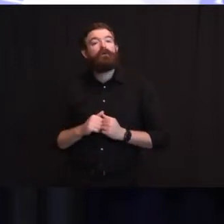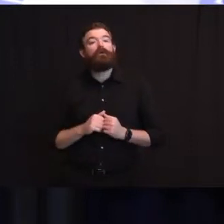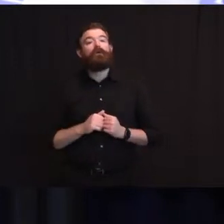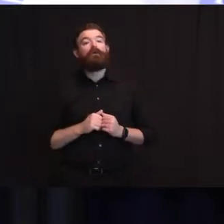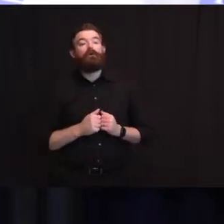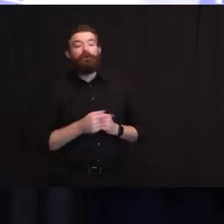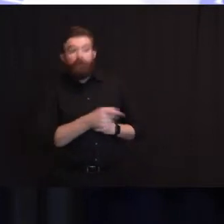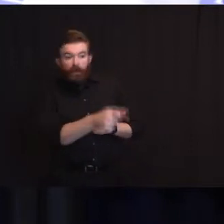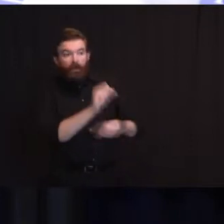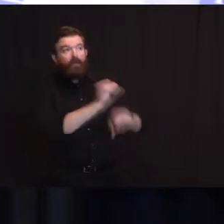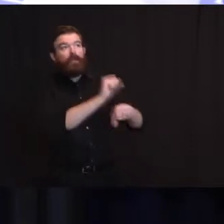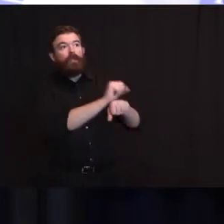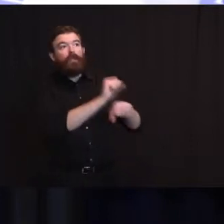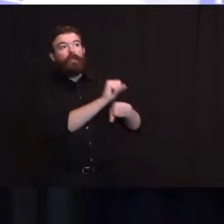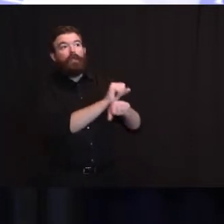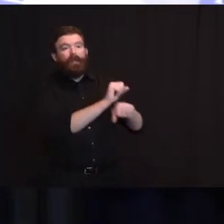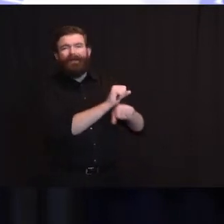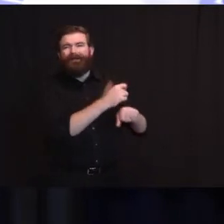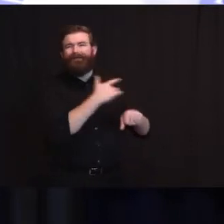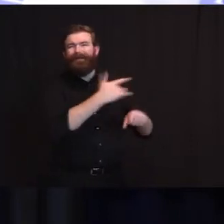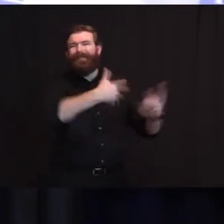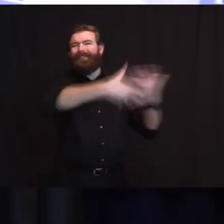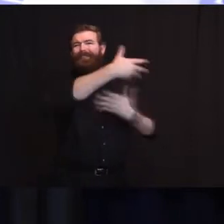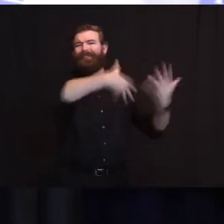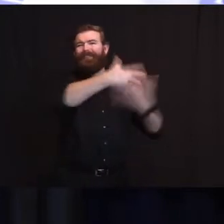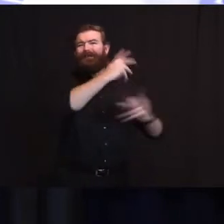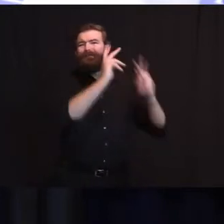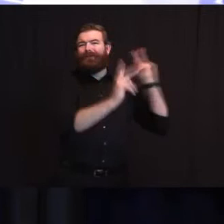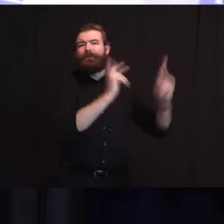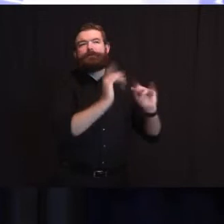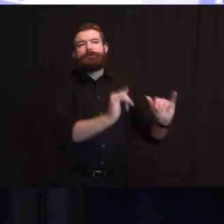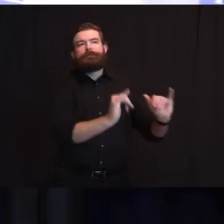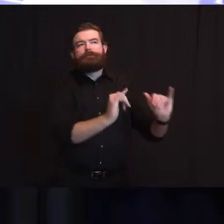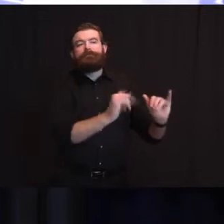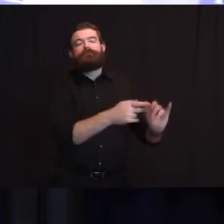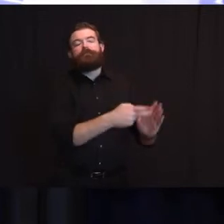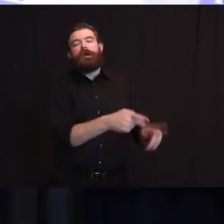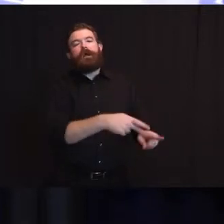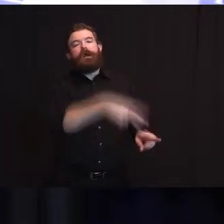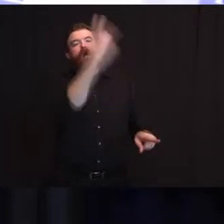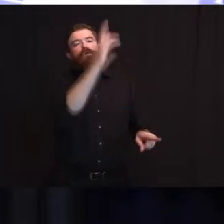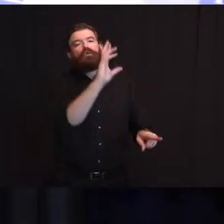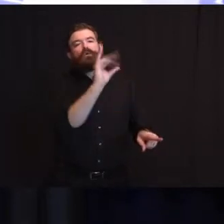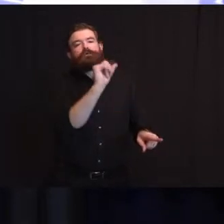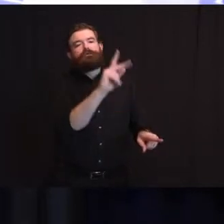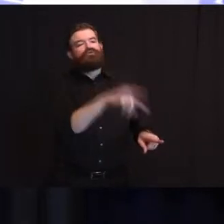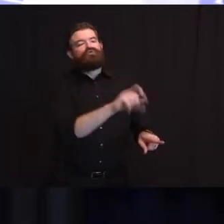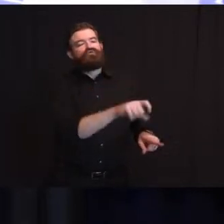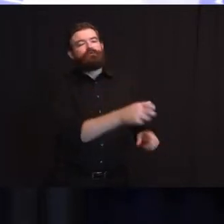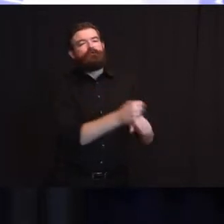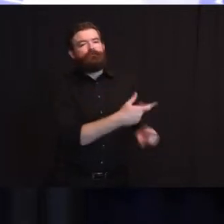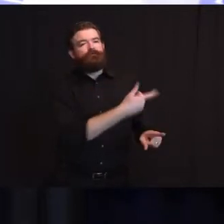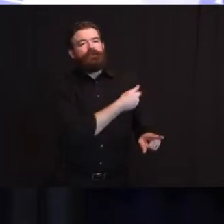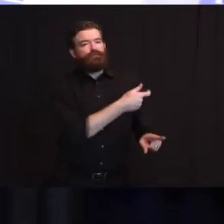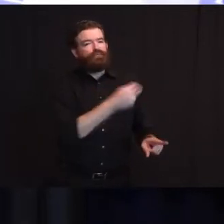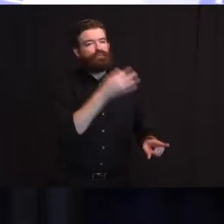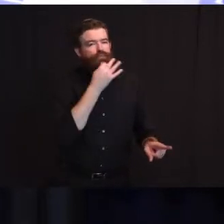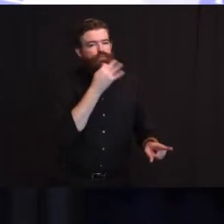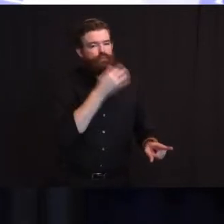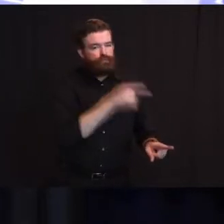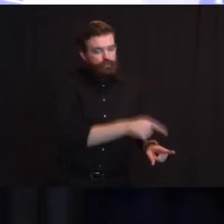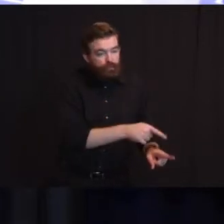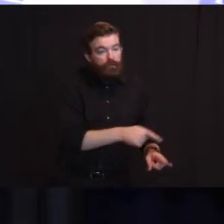and reduce barriers for workers with low vaccine uptake. And lastly, mitigating health